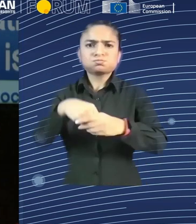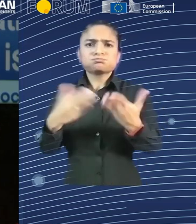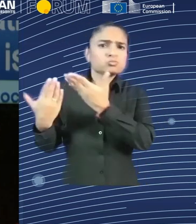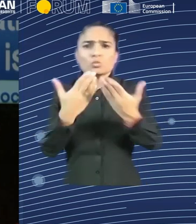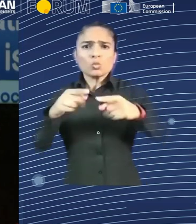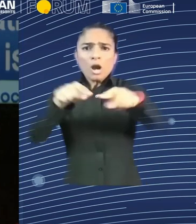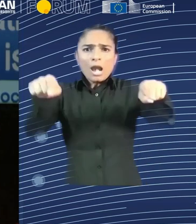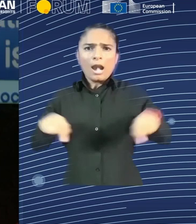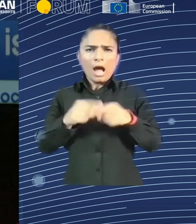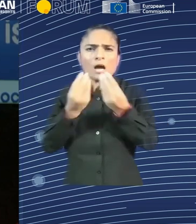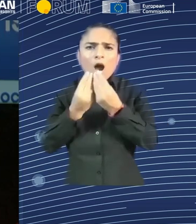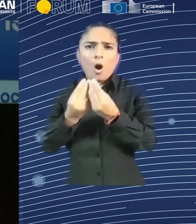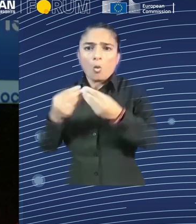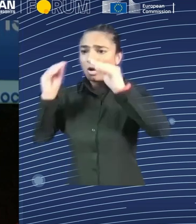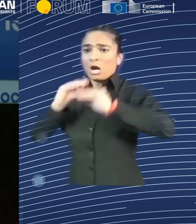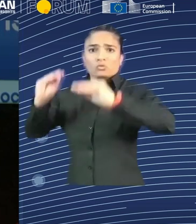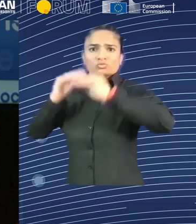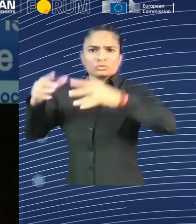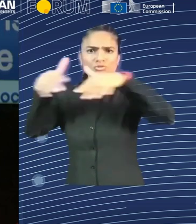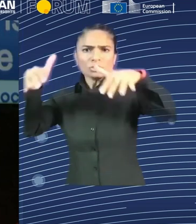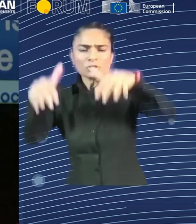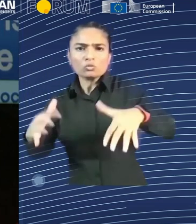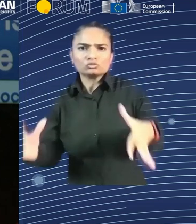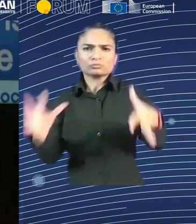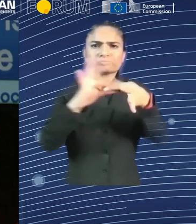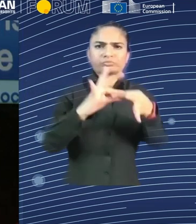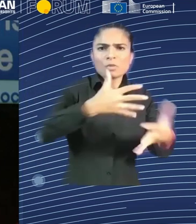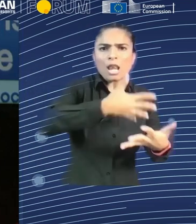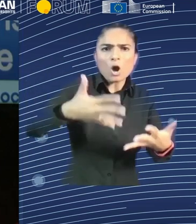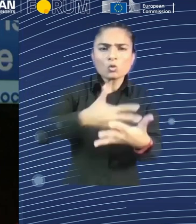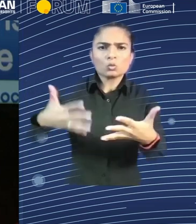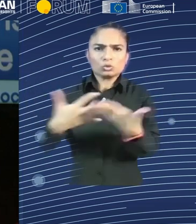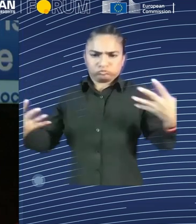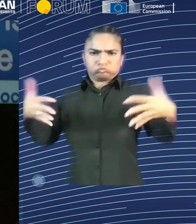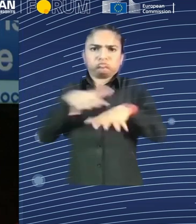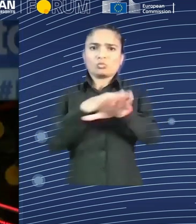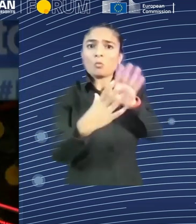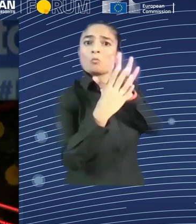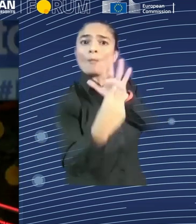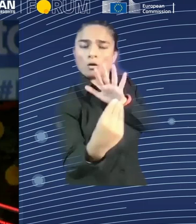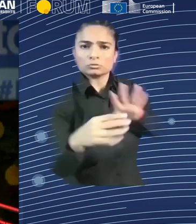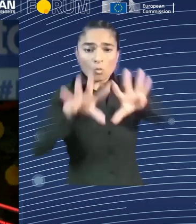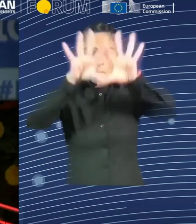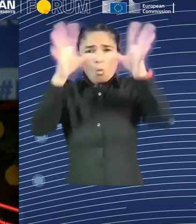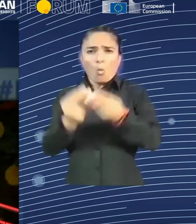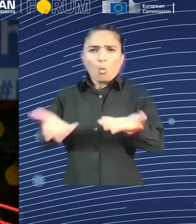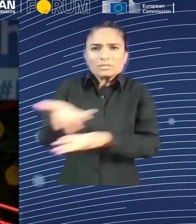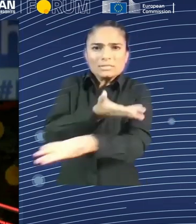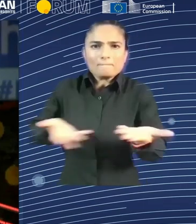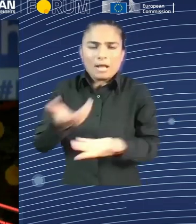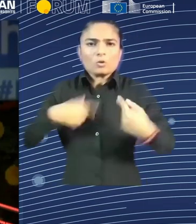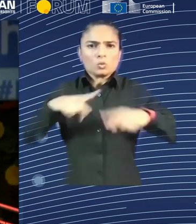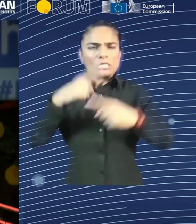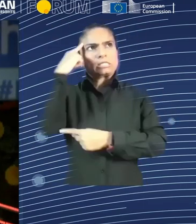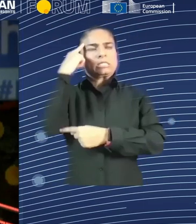And the fact that we are right now afraid that students will not do their essays anymore, and how do we test and grade